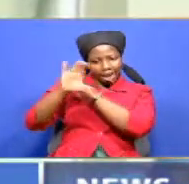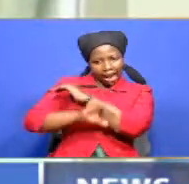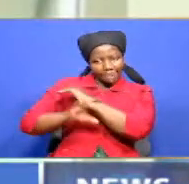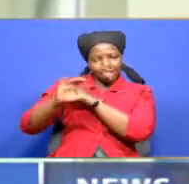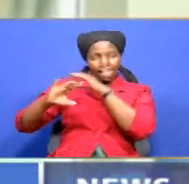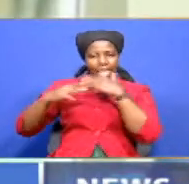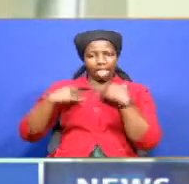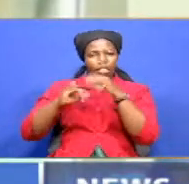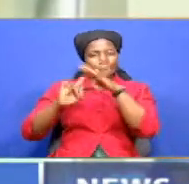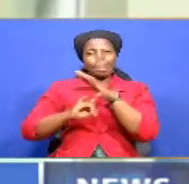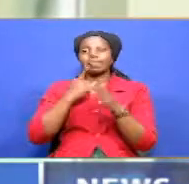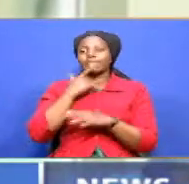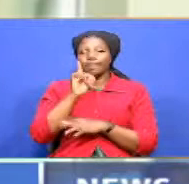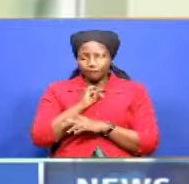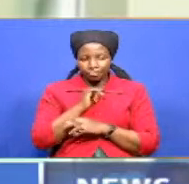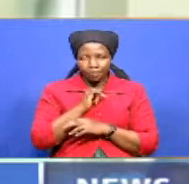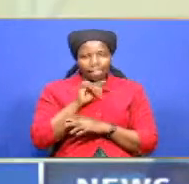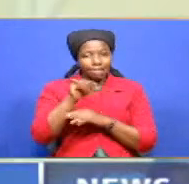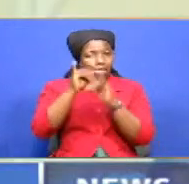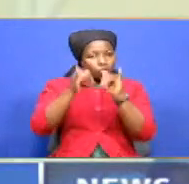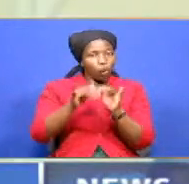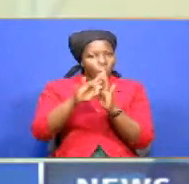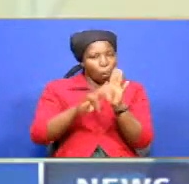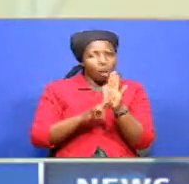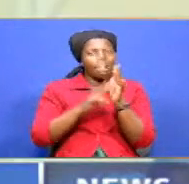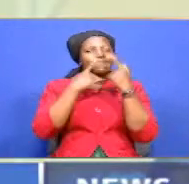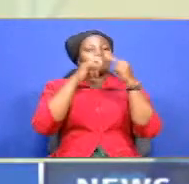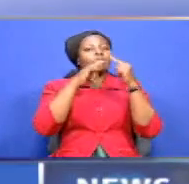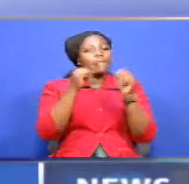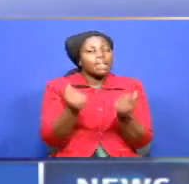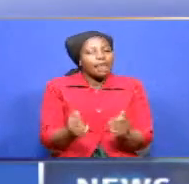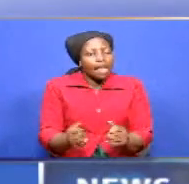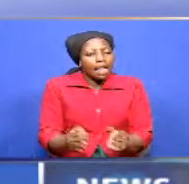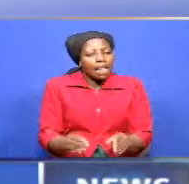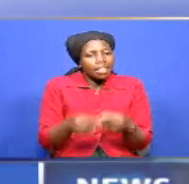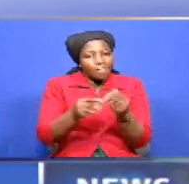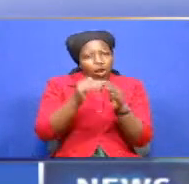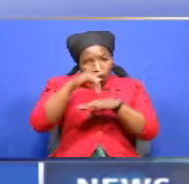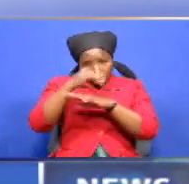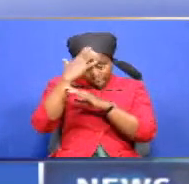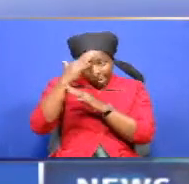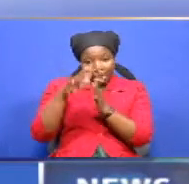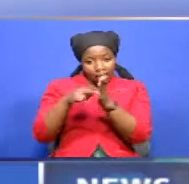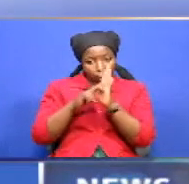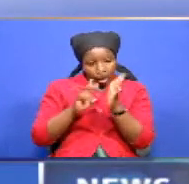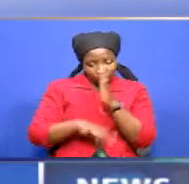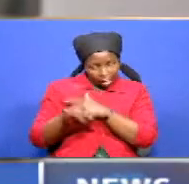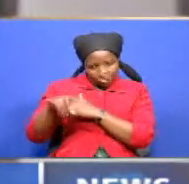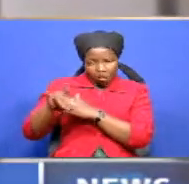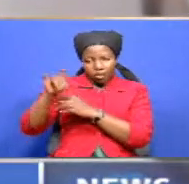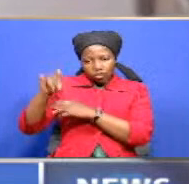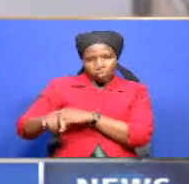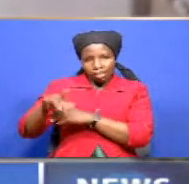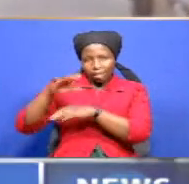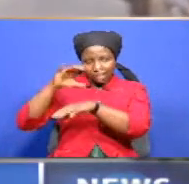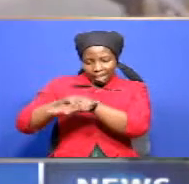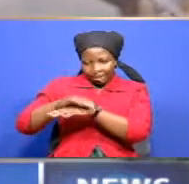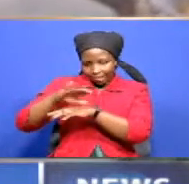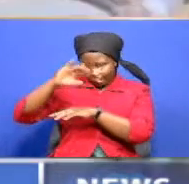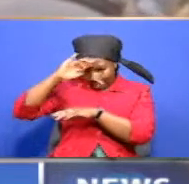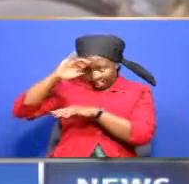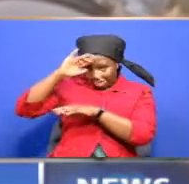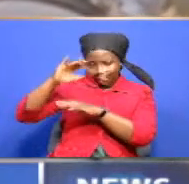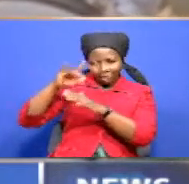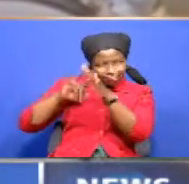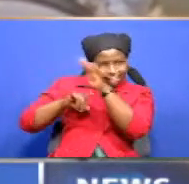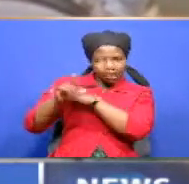guidelines released by officials on Monday now requires travelers to simply be screened for symptoms at the point of entry. Else, all Sudan's vice